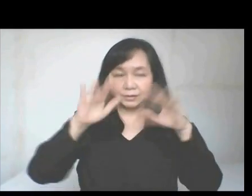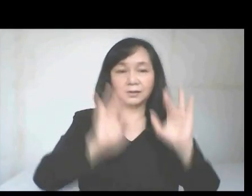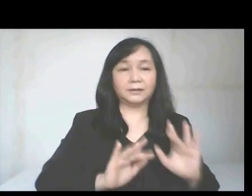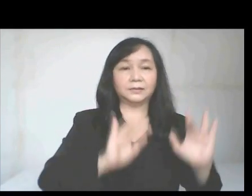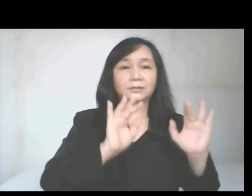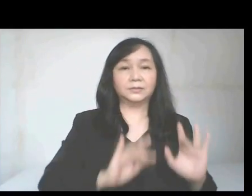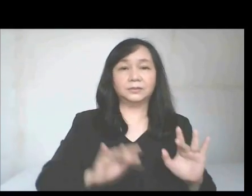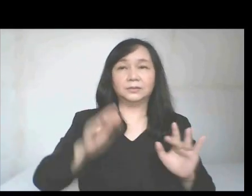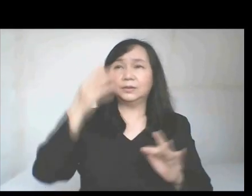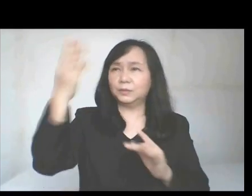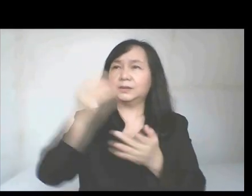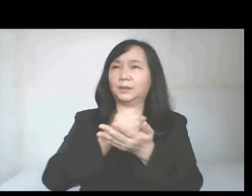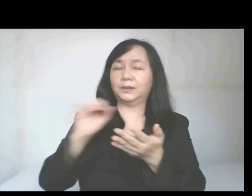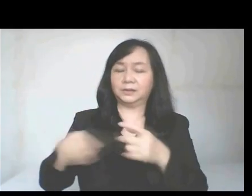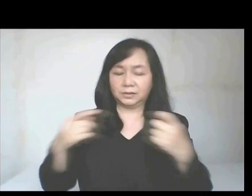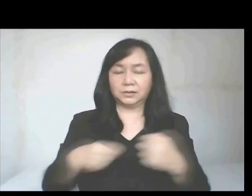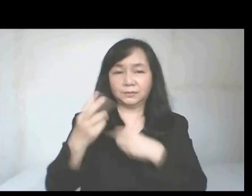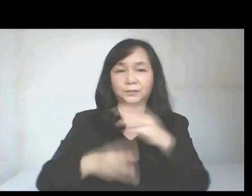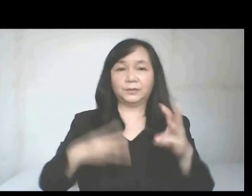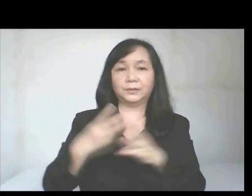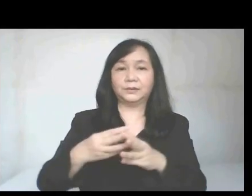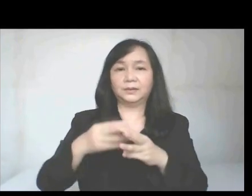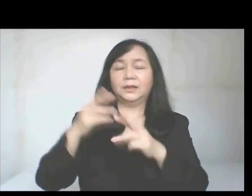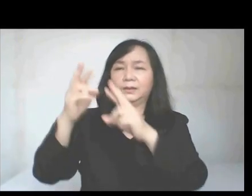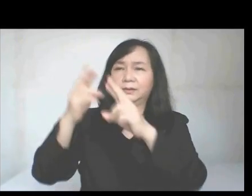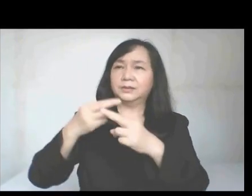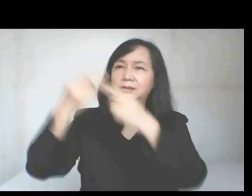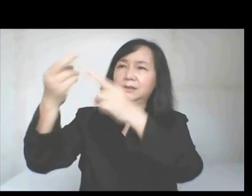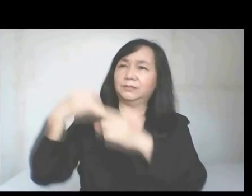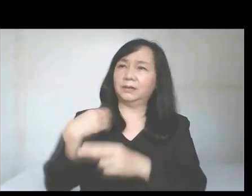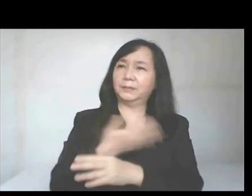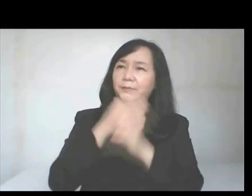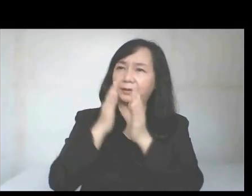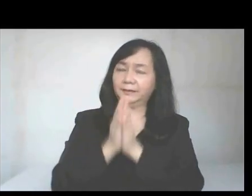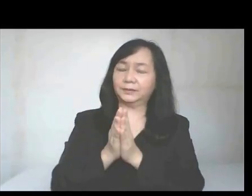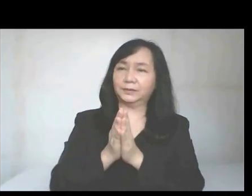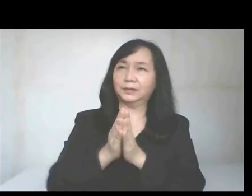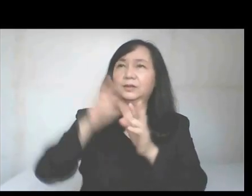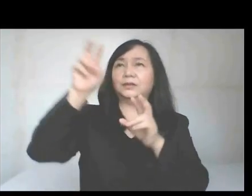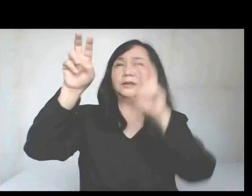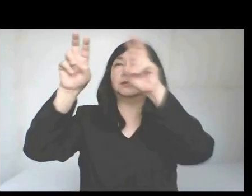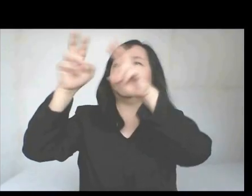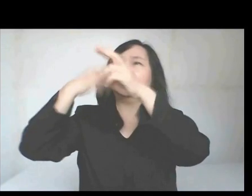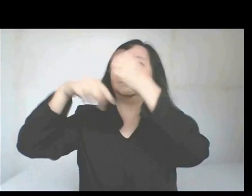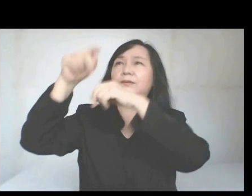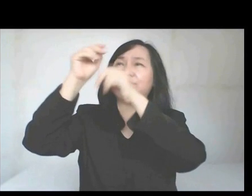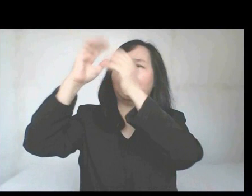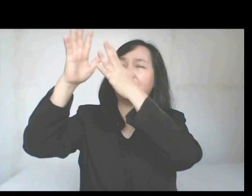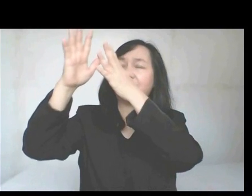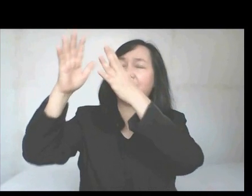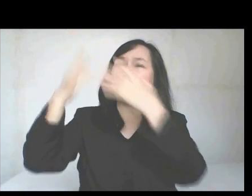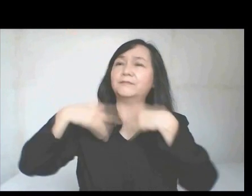mercy on us, you take away the sins of the world. Receive our prayer. You are seated at the right hand of the